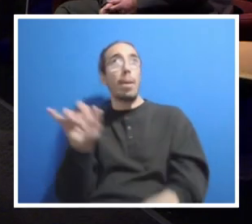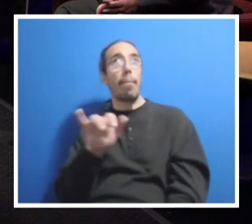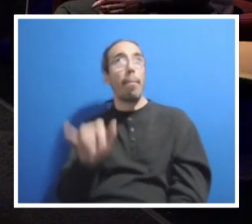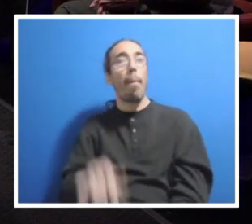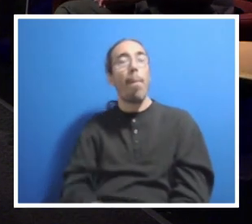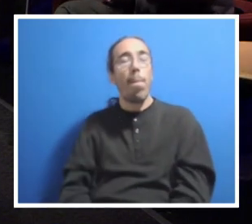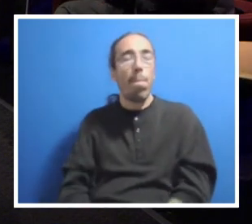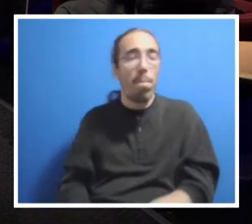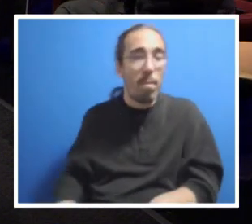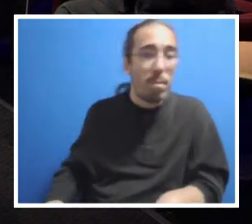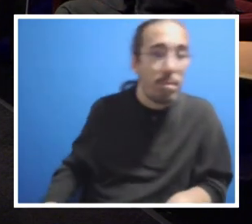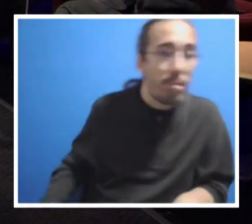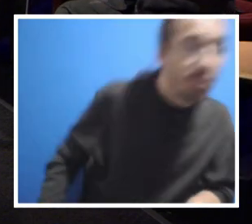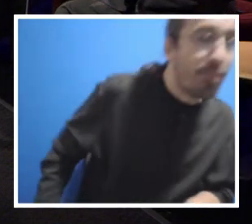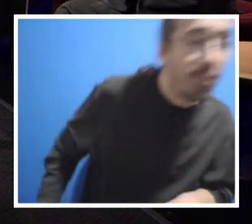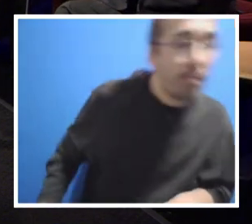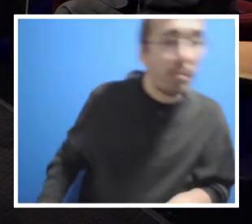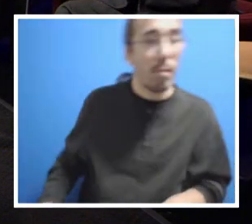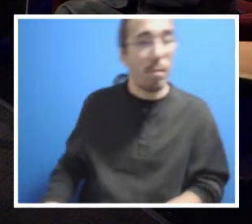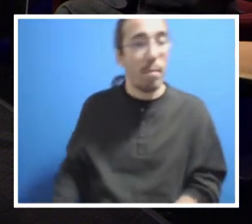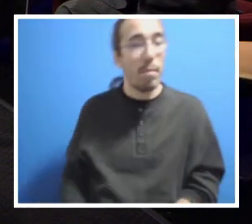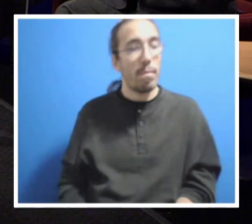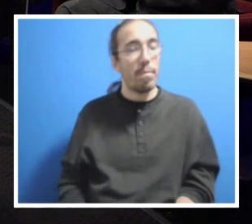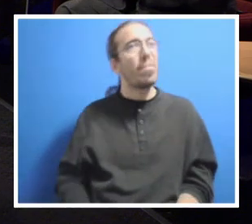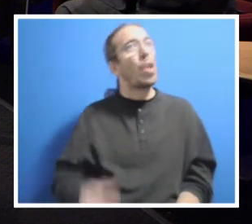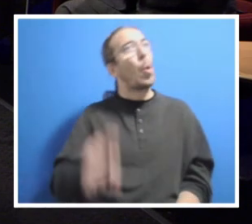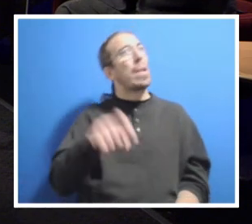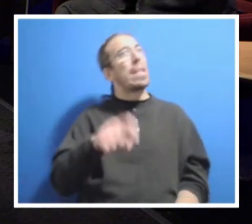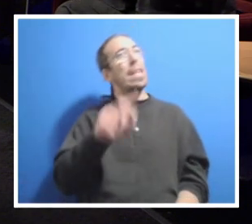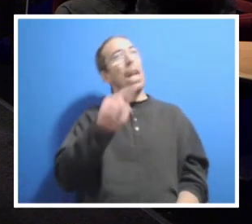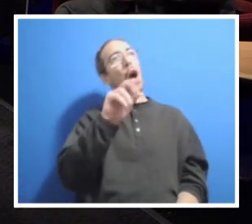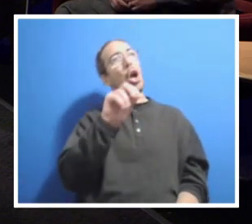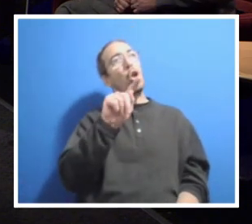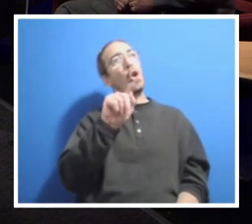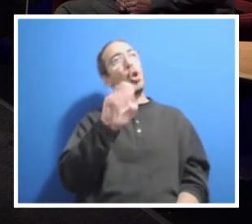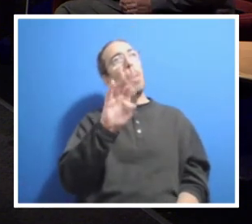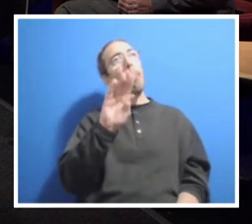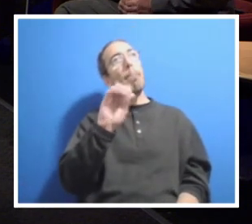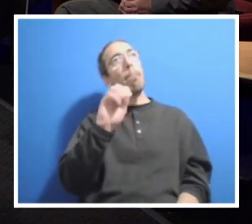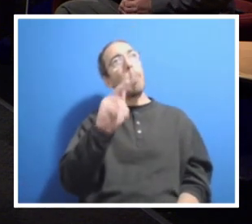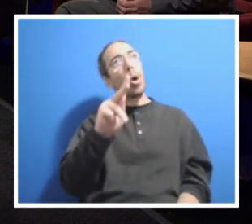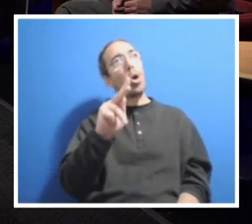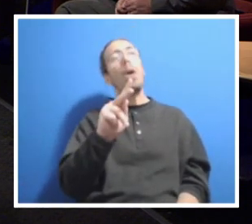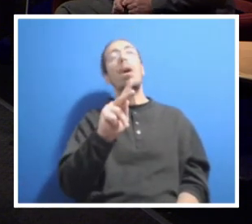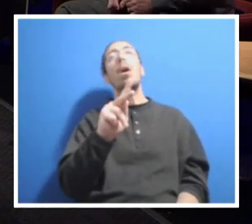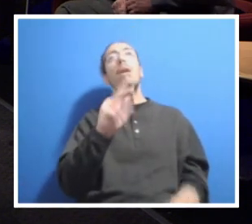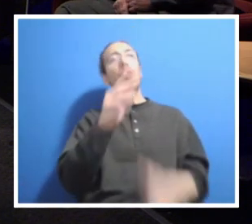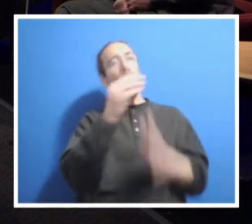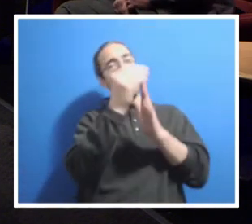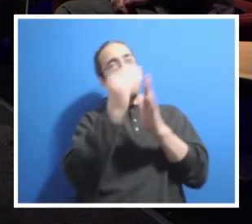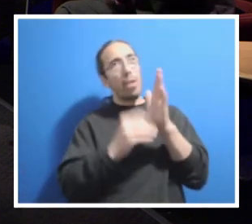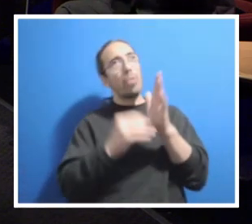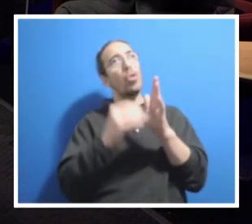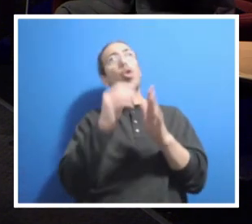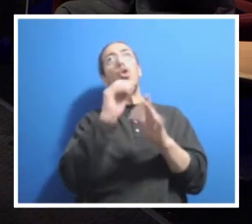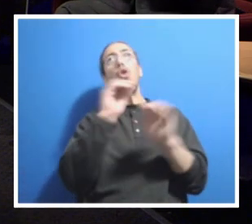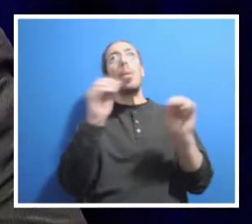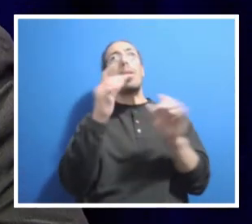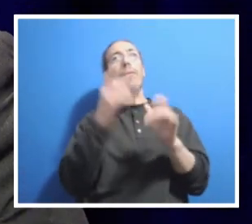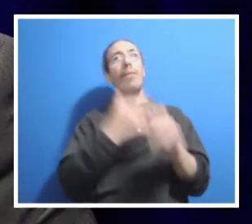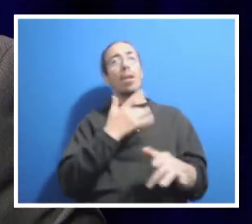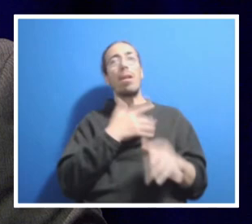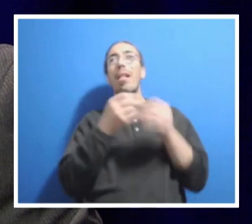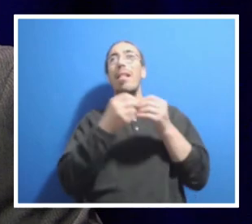We're going to have to get you a notebook that has every campus on so no one feels left out. That's fair. Okay. Speaking of our